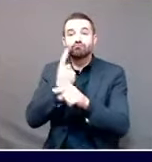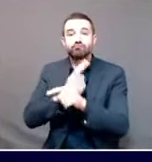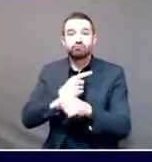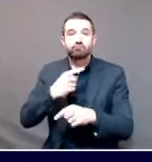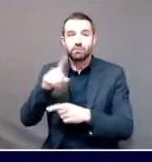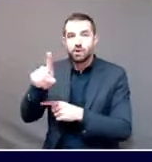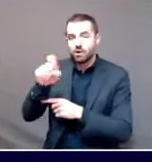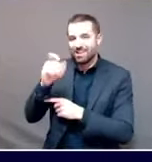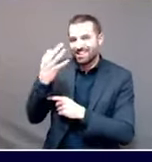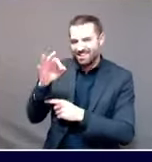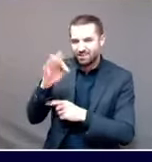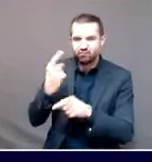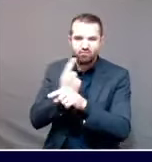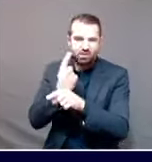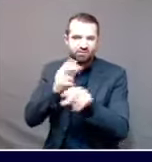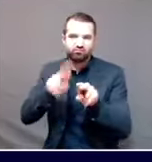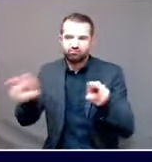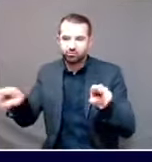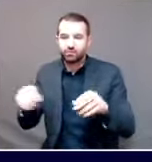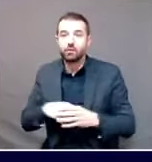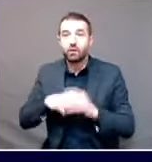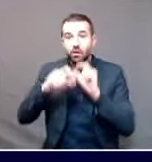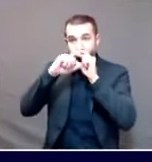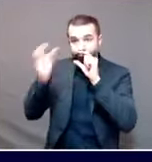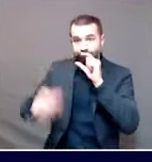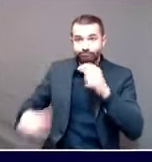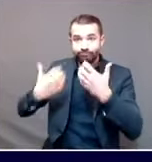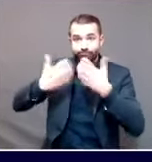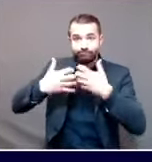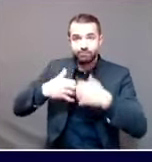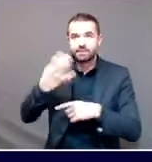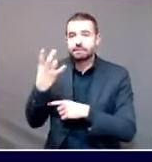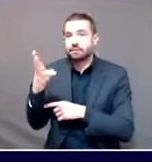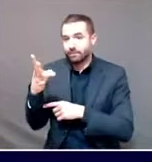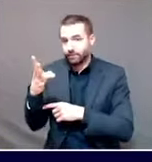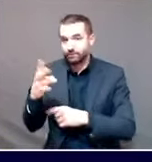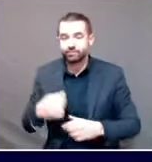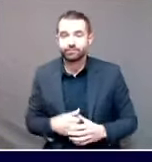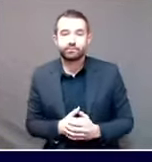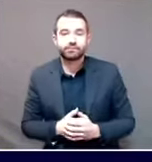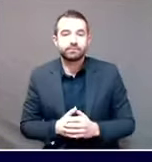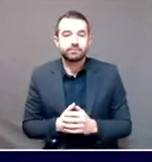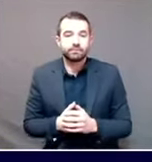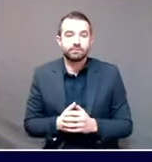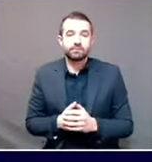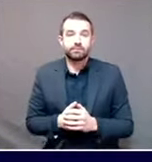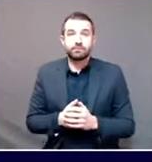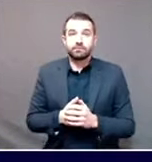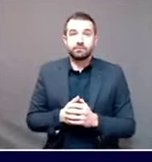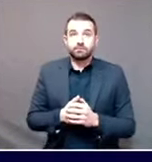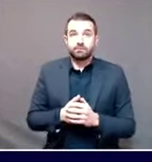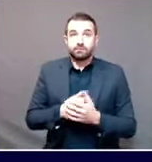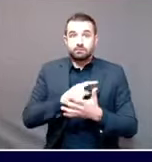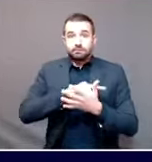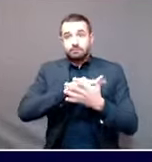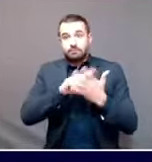17 of those individuals are on a ventilator. We wish them a safe and speedy recovery.